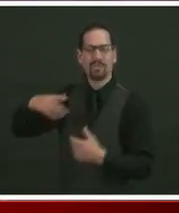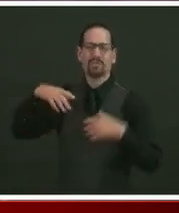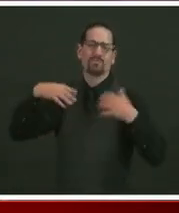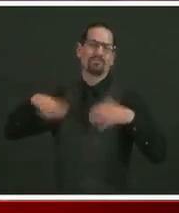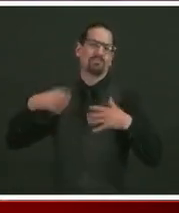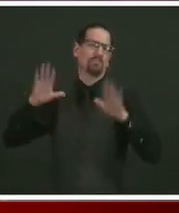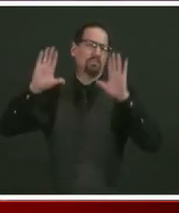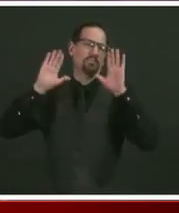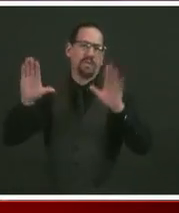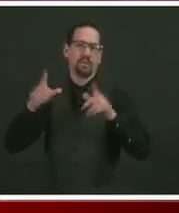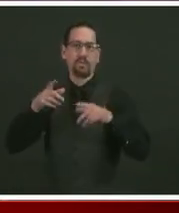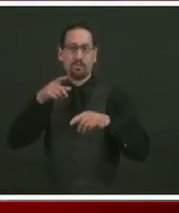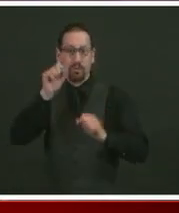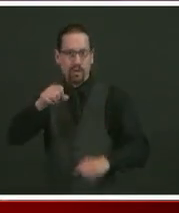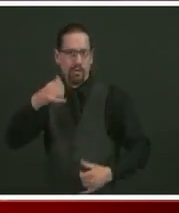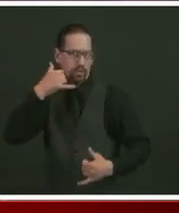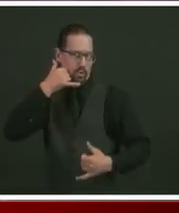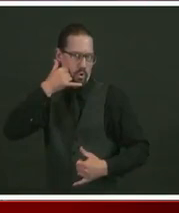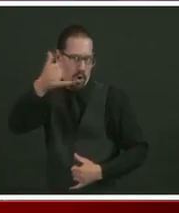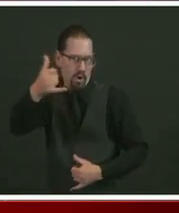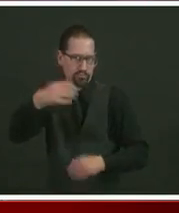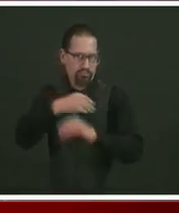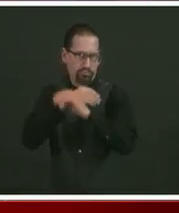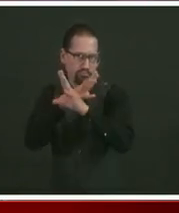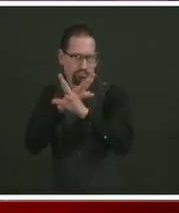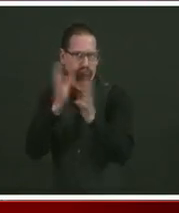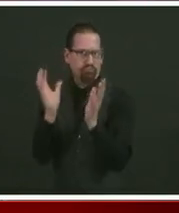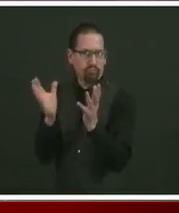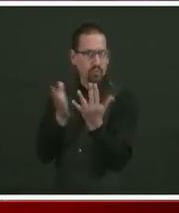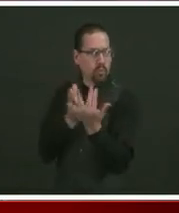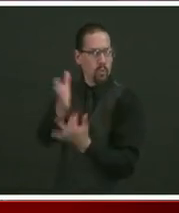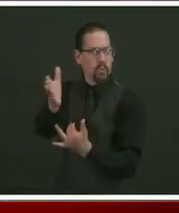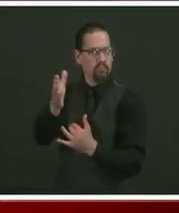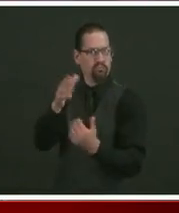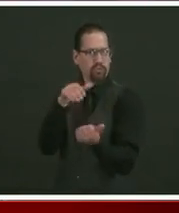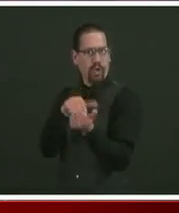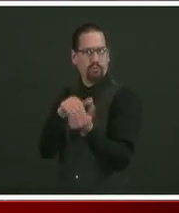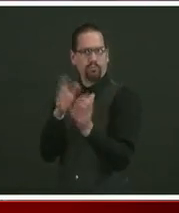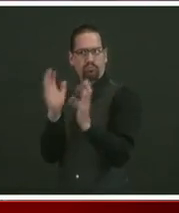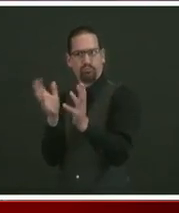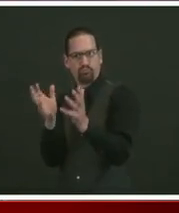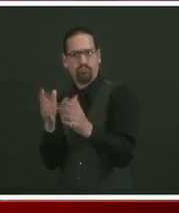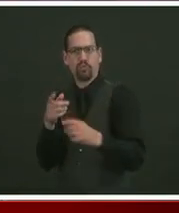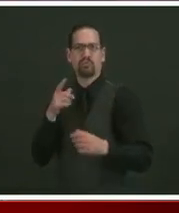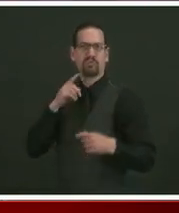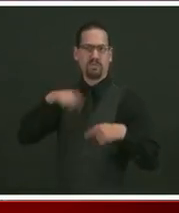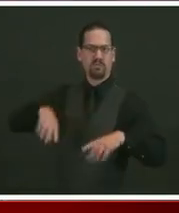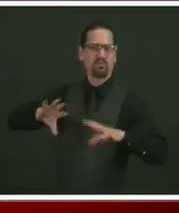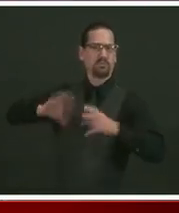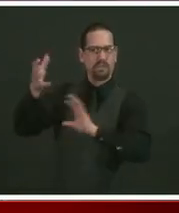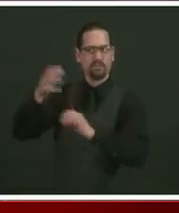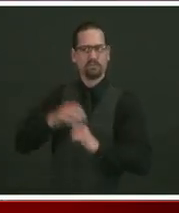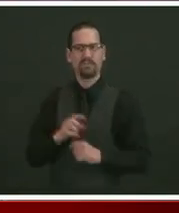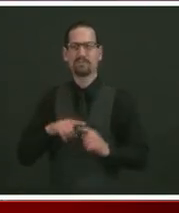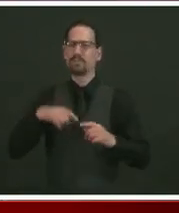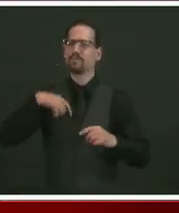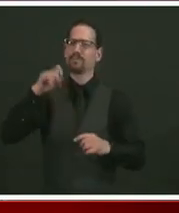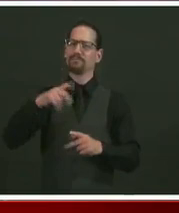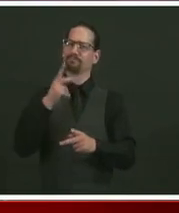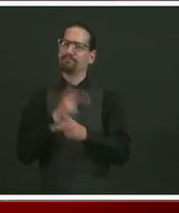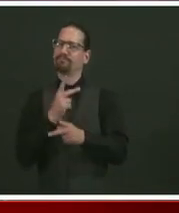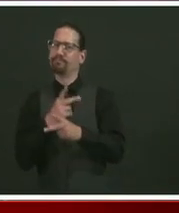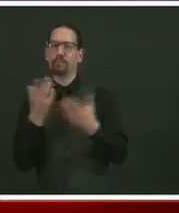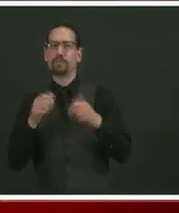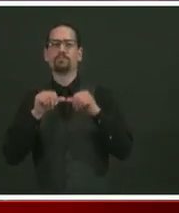and we need to do it in a way in which we are careful to keep an eye on our costs.